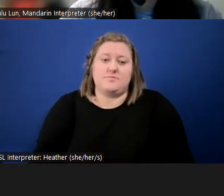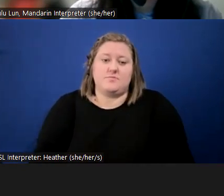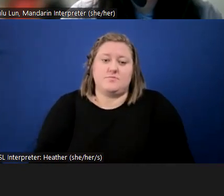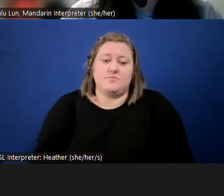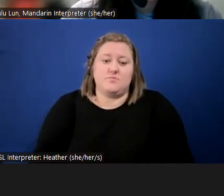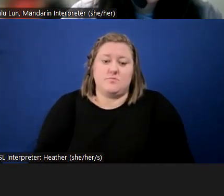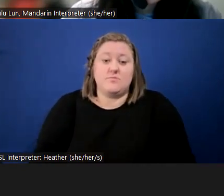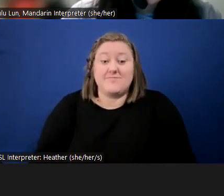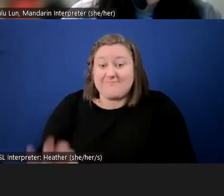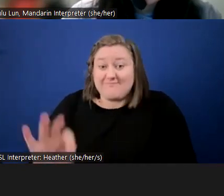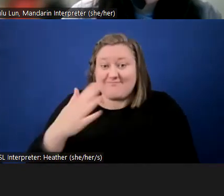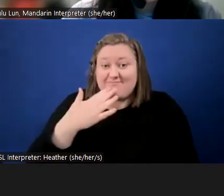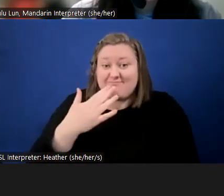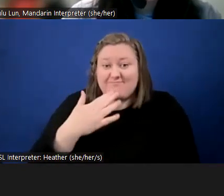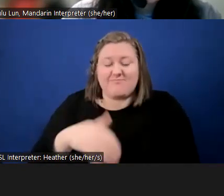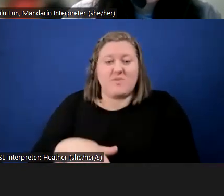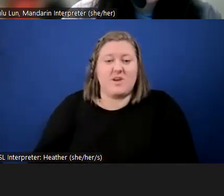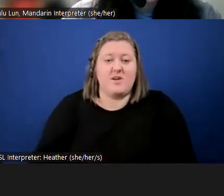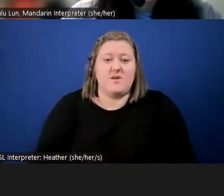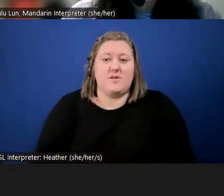Thank you. Thank you.